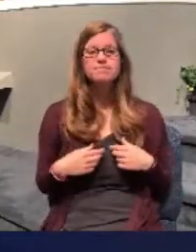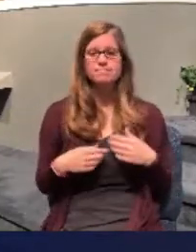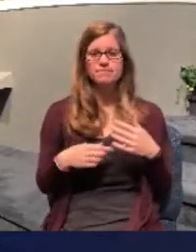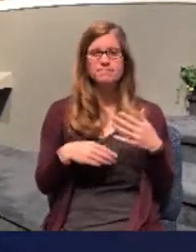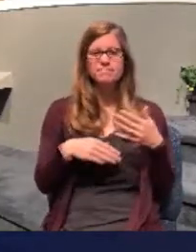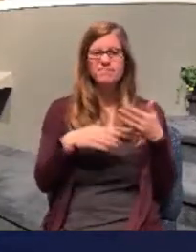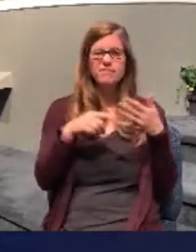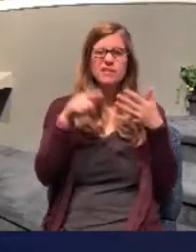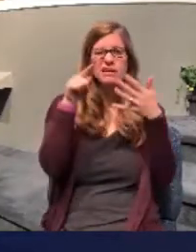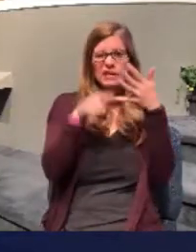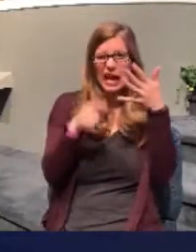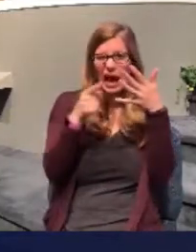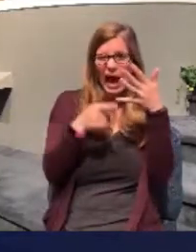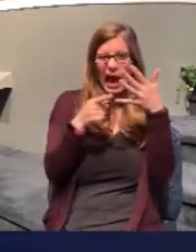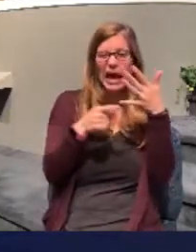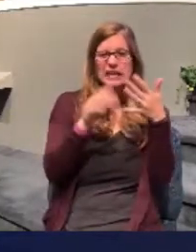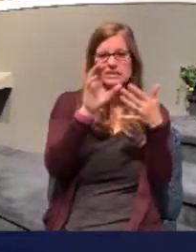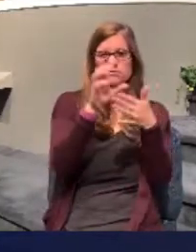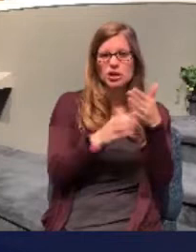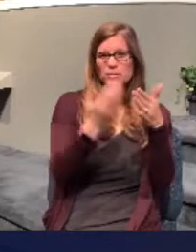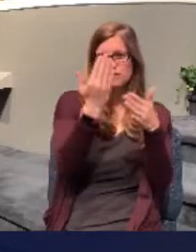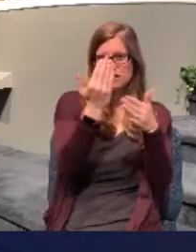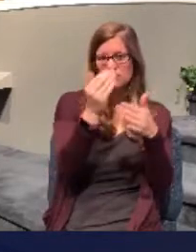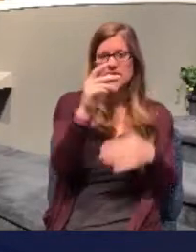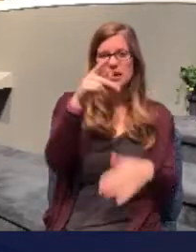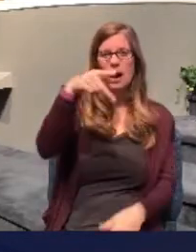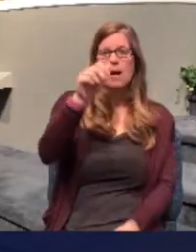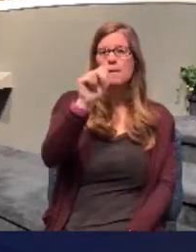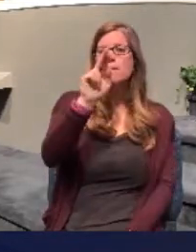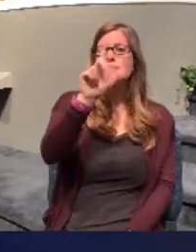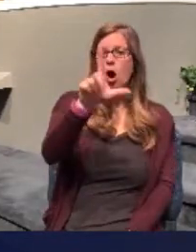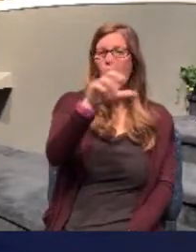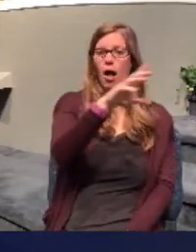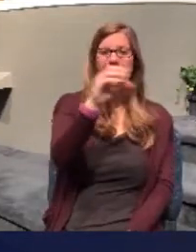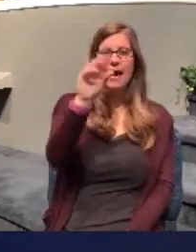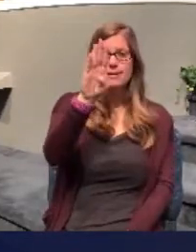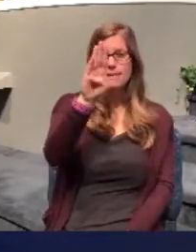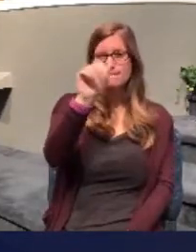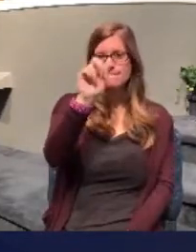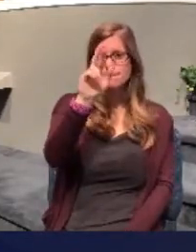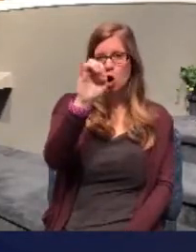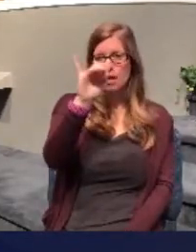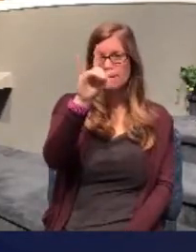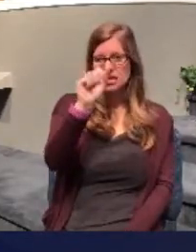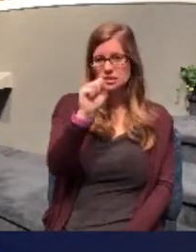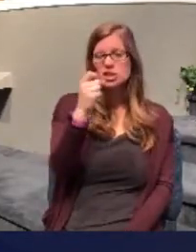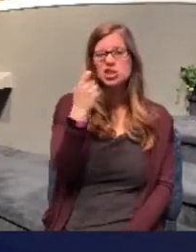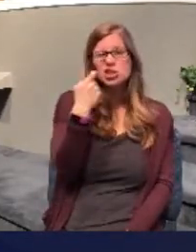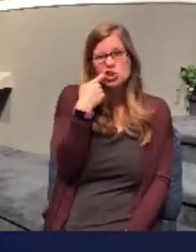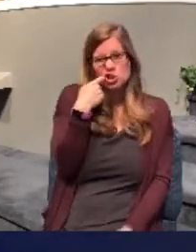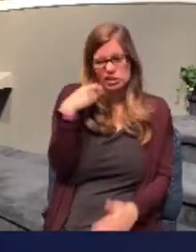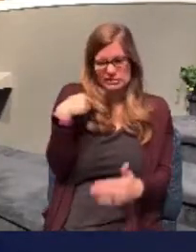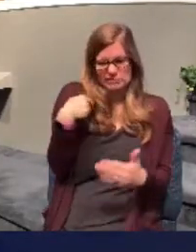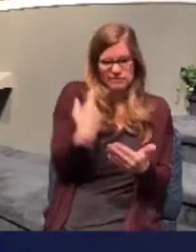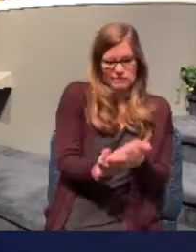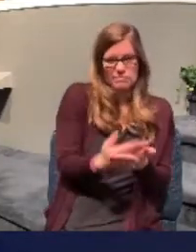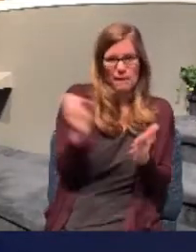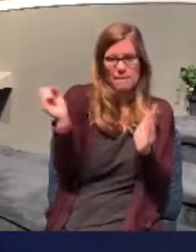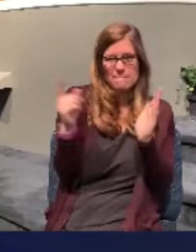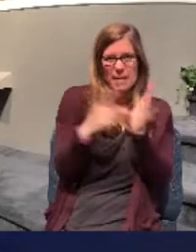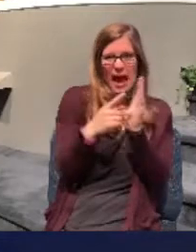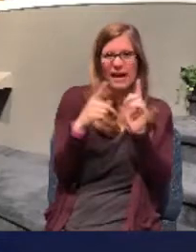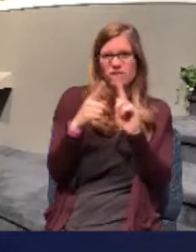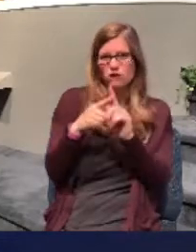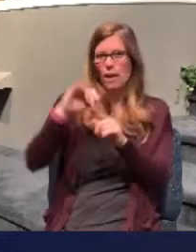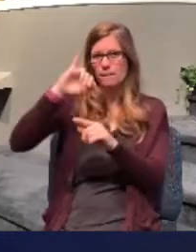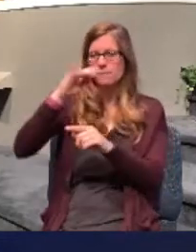of Acts chapter 15, Paul and Barnabas had just returned to Antioch from the famous council in